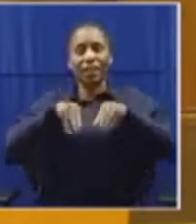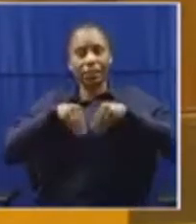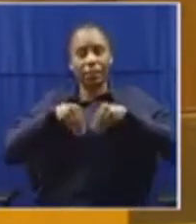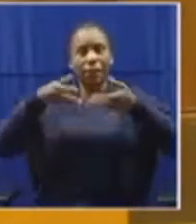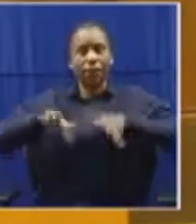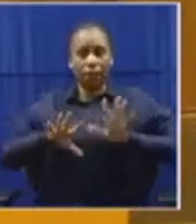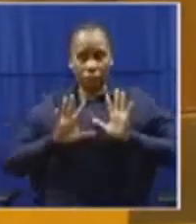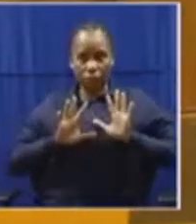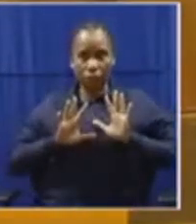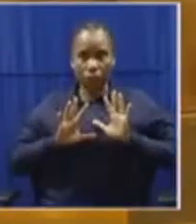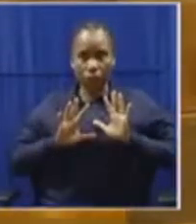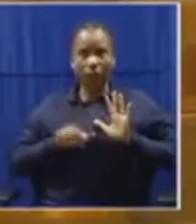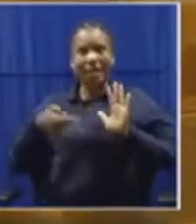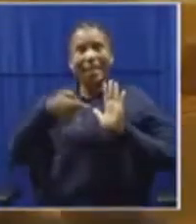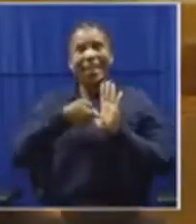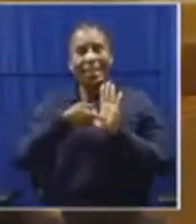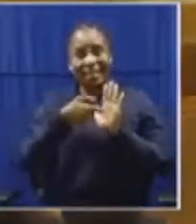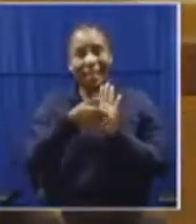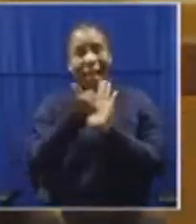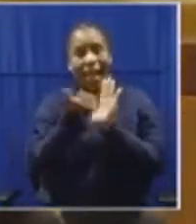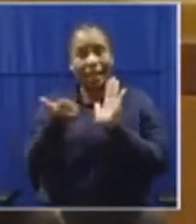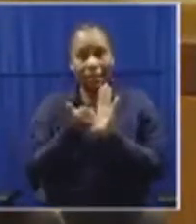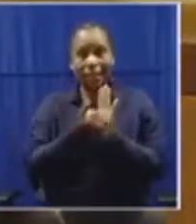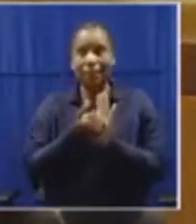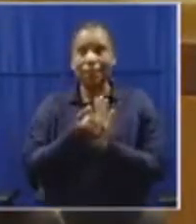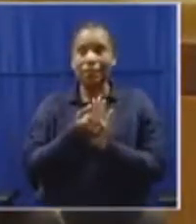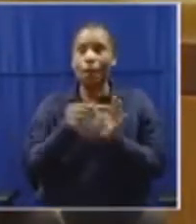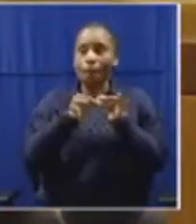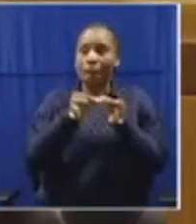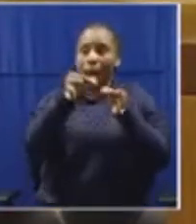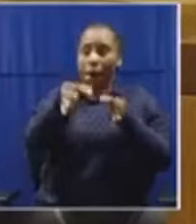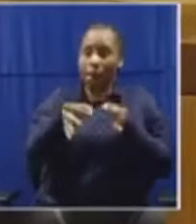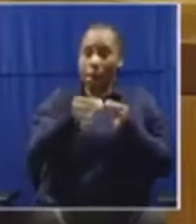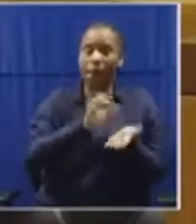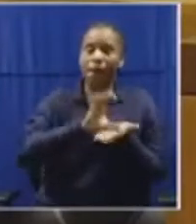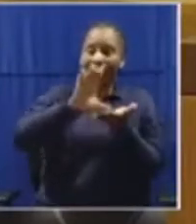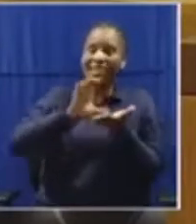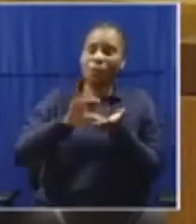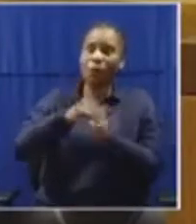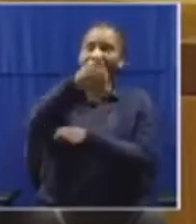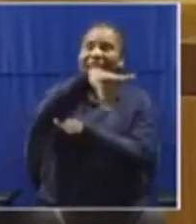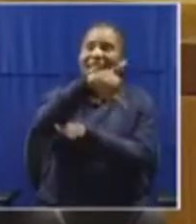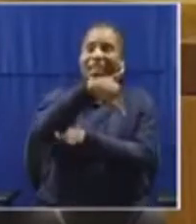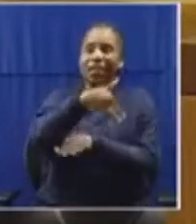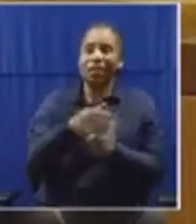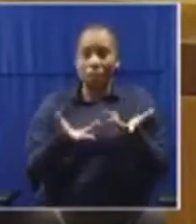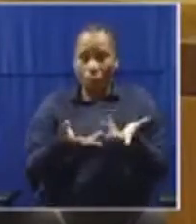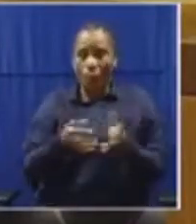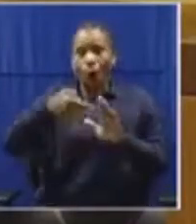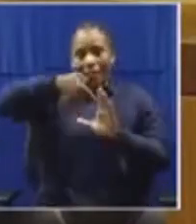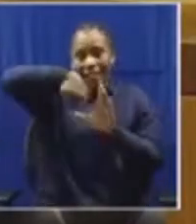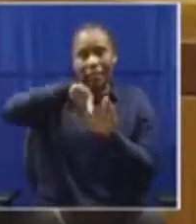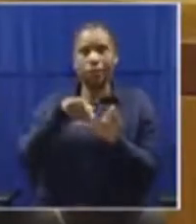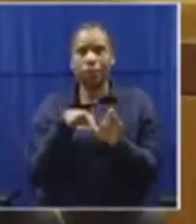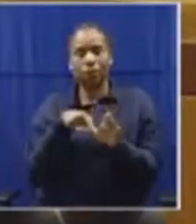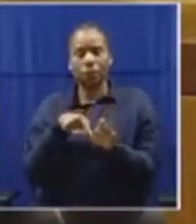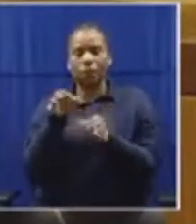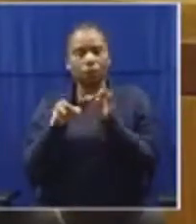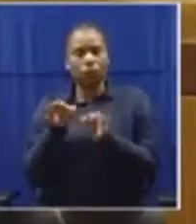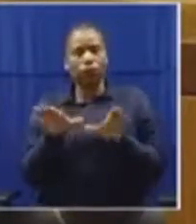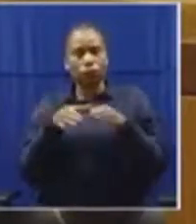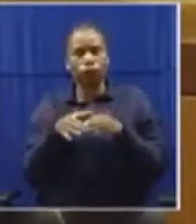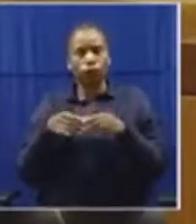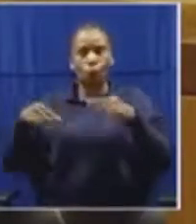this act does not extend to the funding of internal party leadership contests, this is